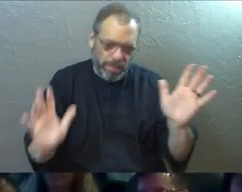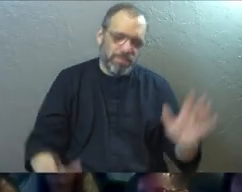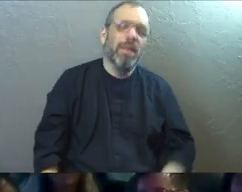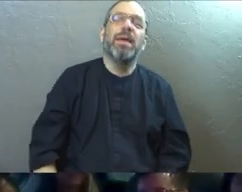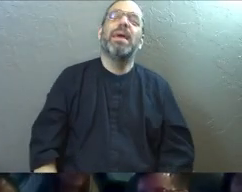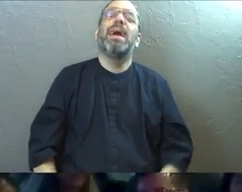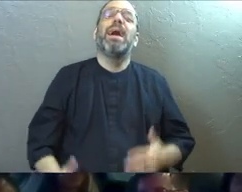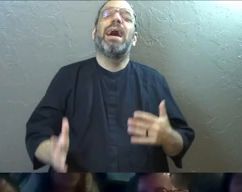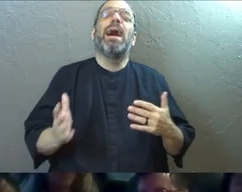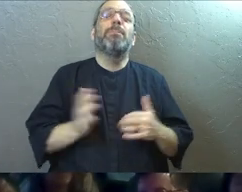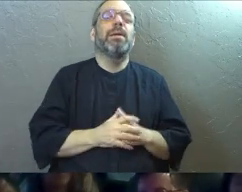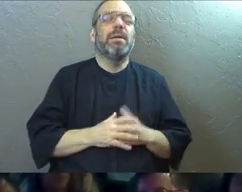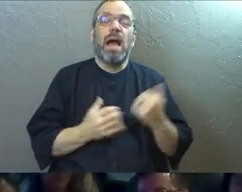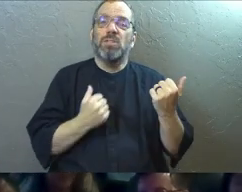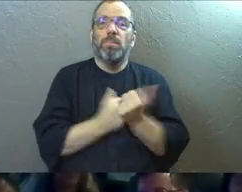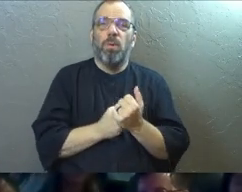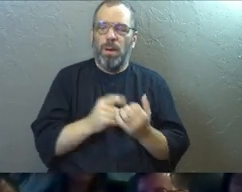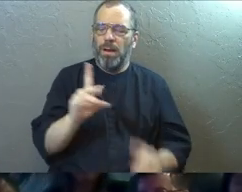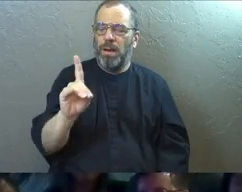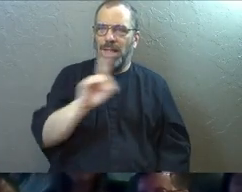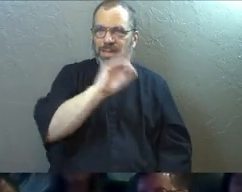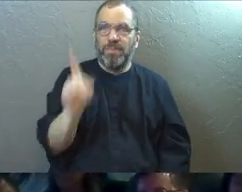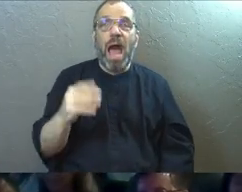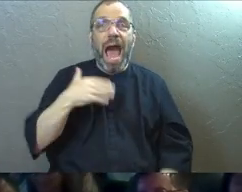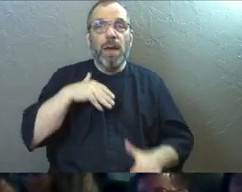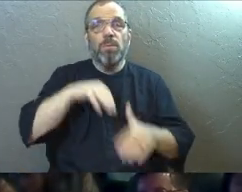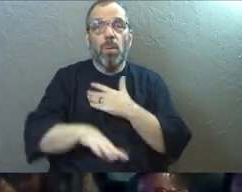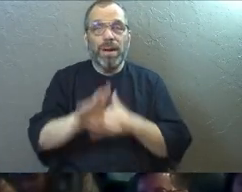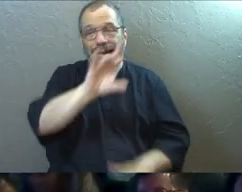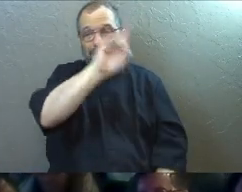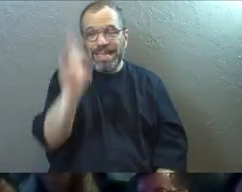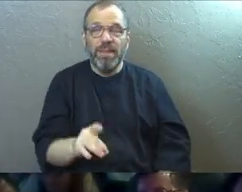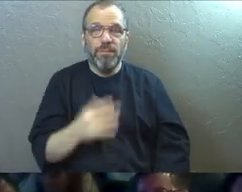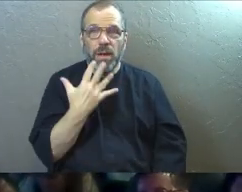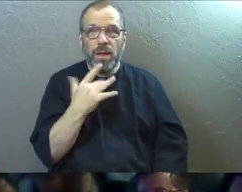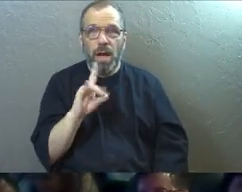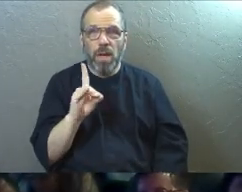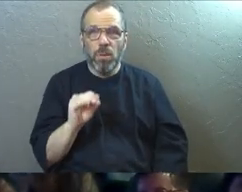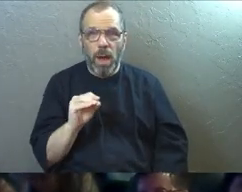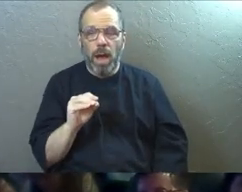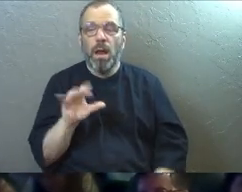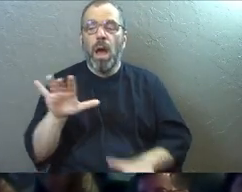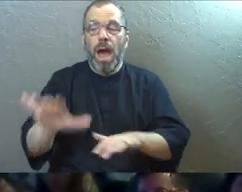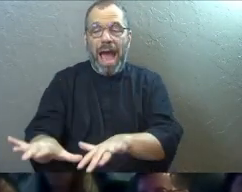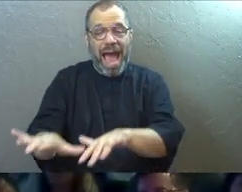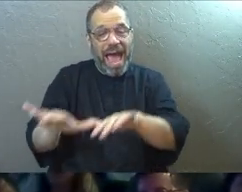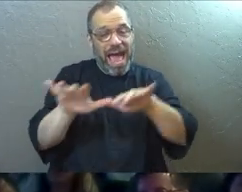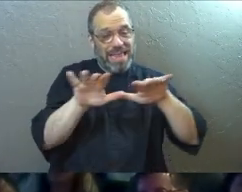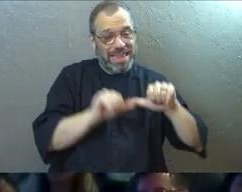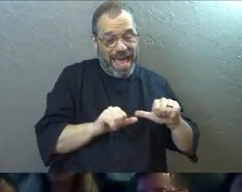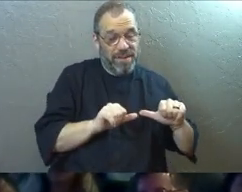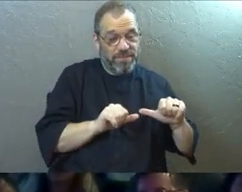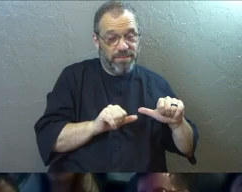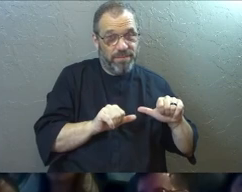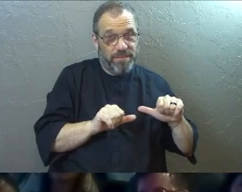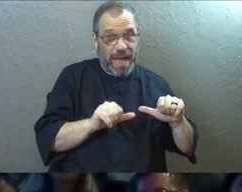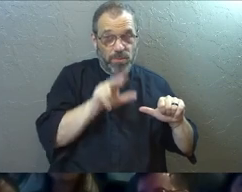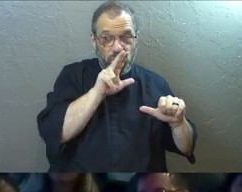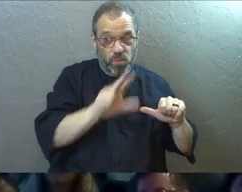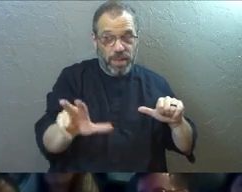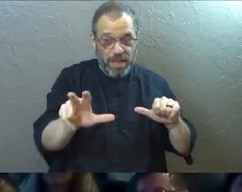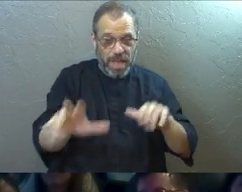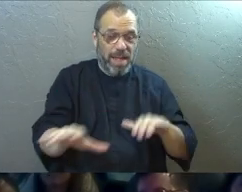Okay. Anyway, I'm a Denver Broncos fan. So I was born in Denver, Colorado. I moved away from Denver, Colorado when I was three years old.